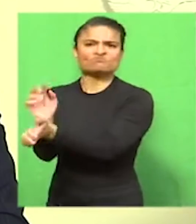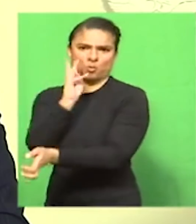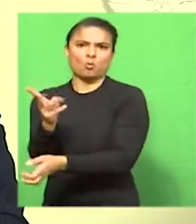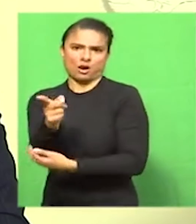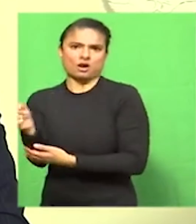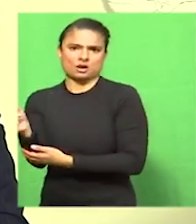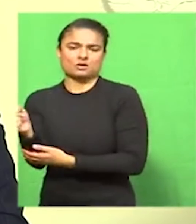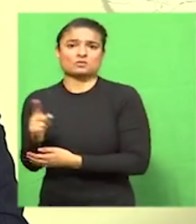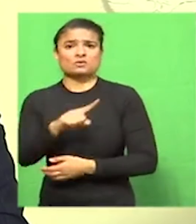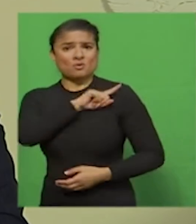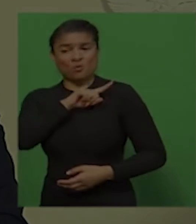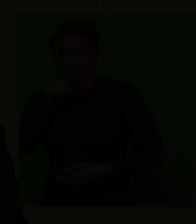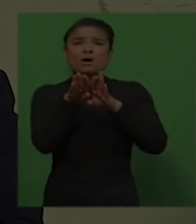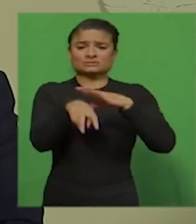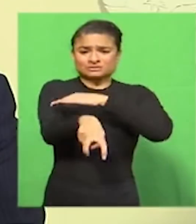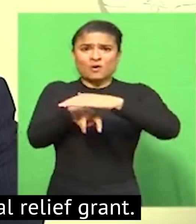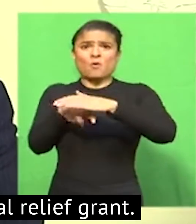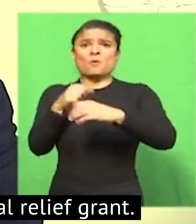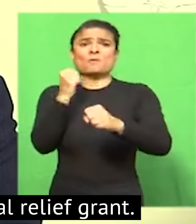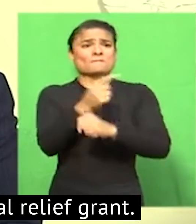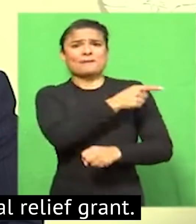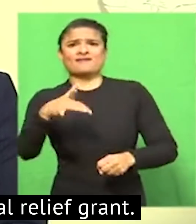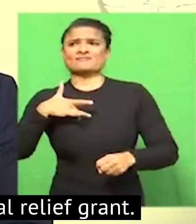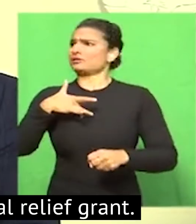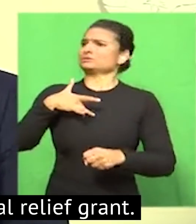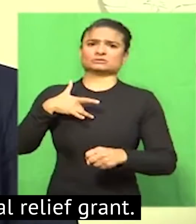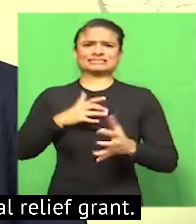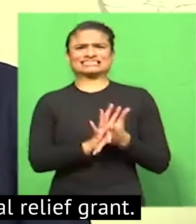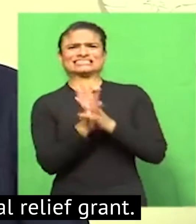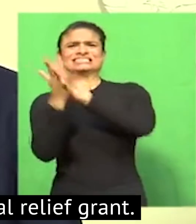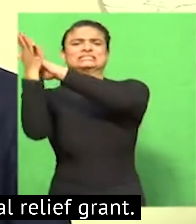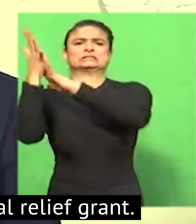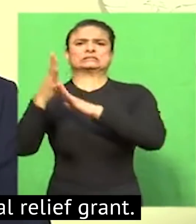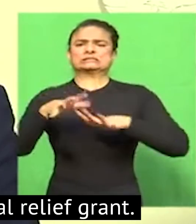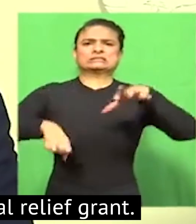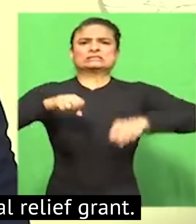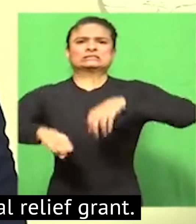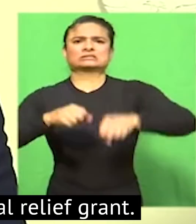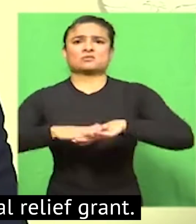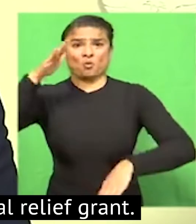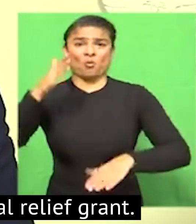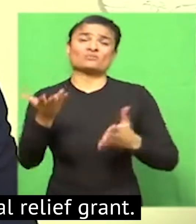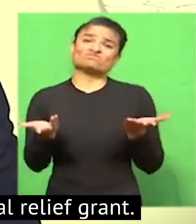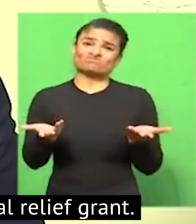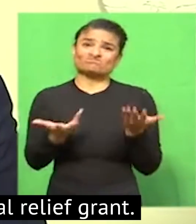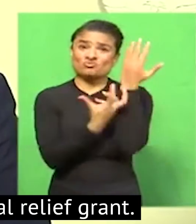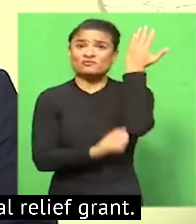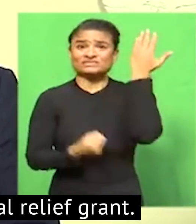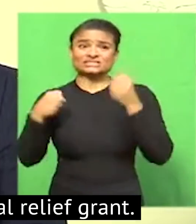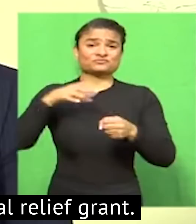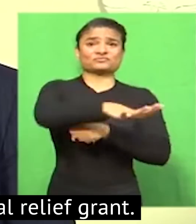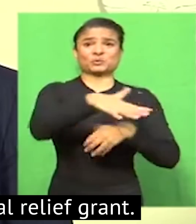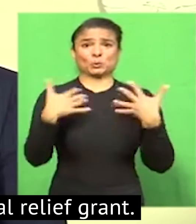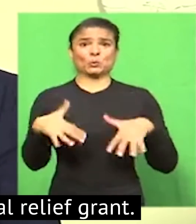No stone will be left unturned. To support those who have no means of supporting themselves, We are